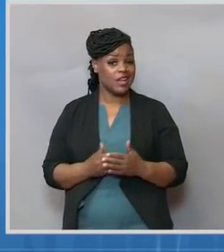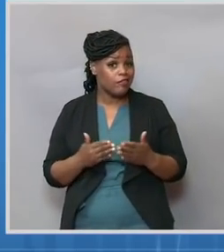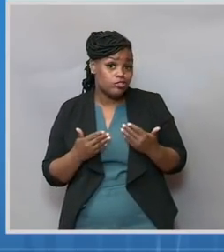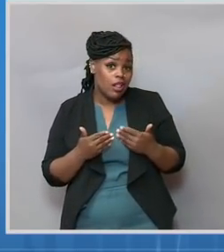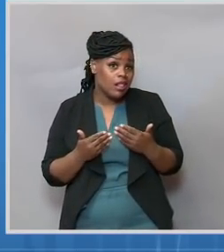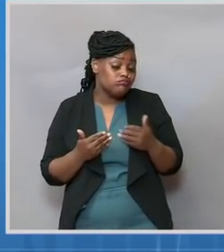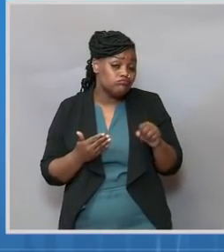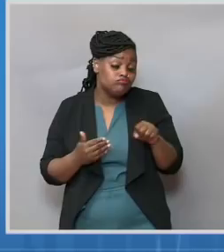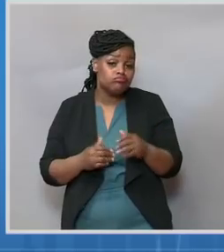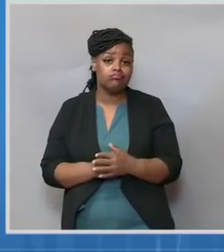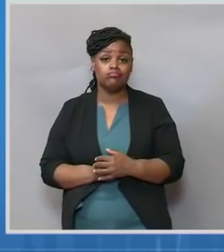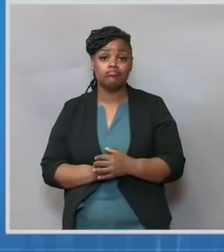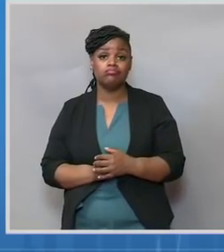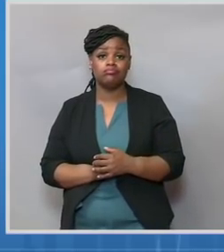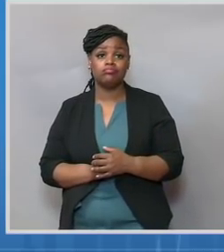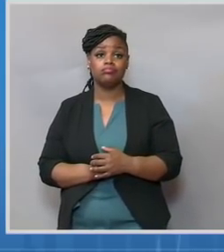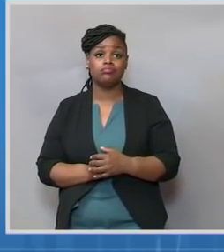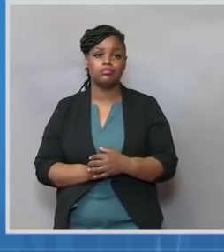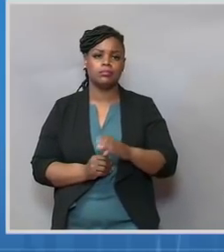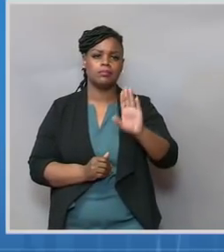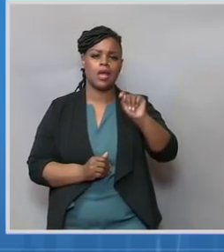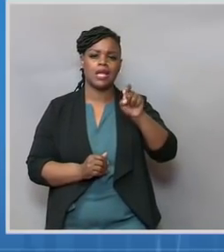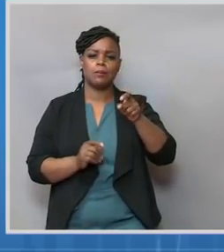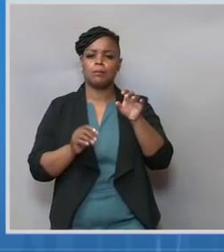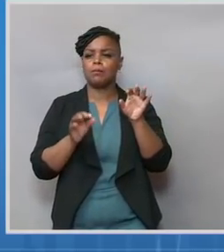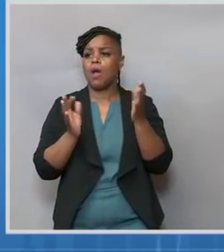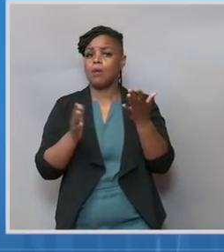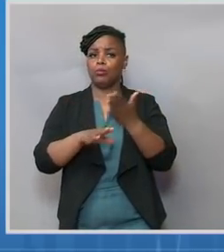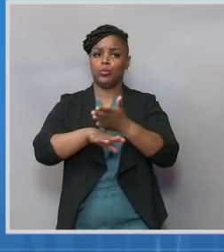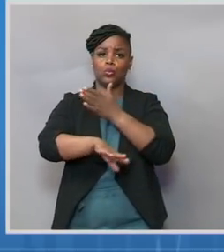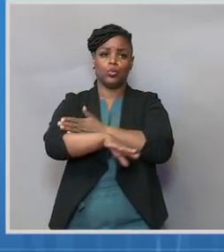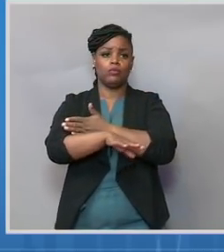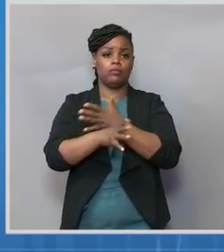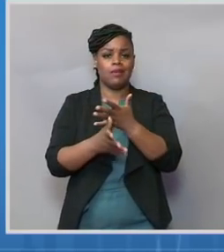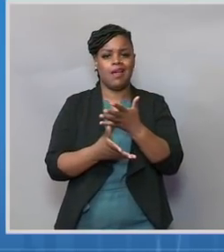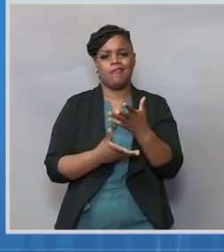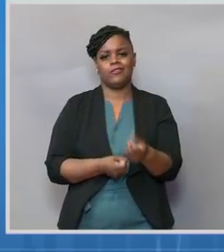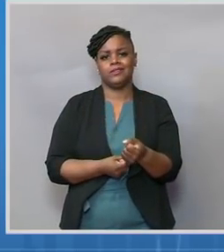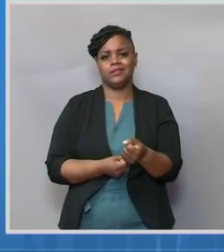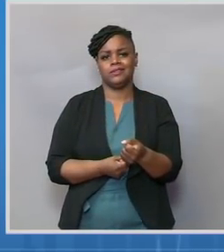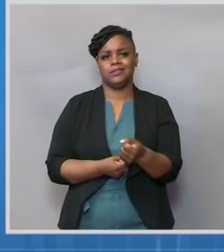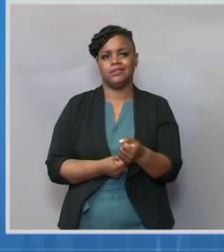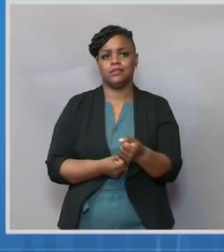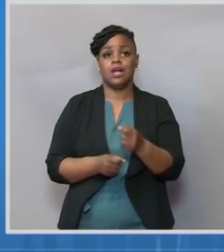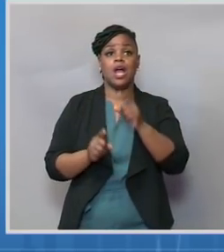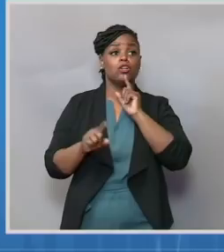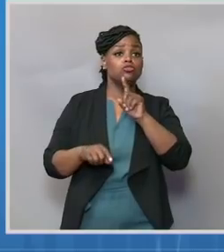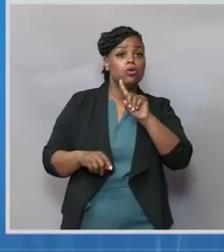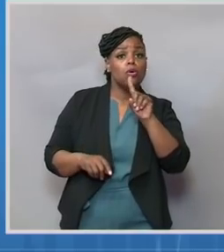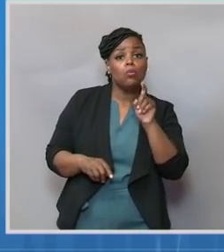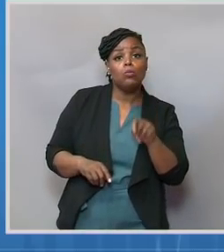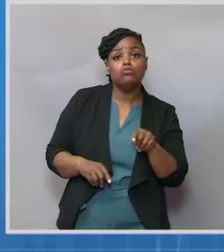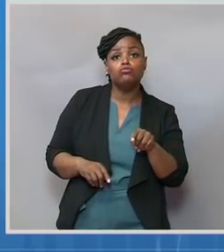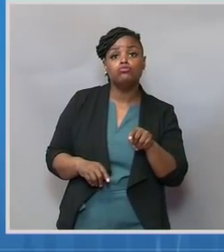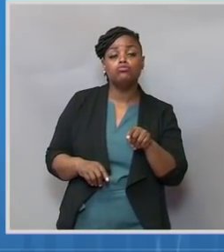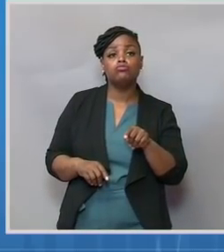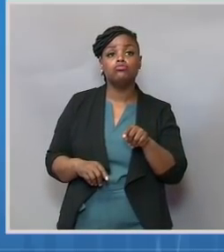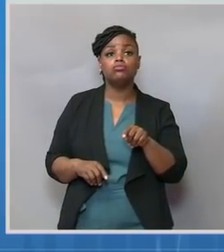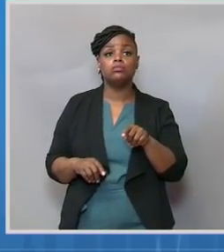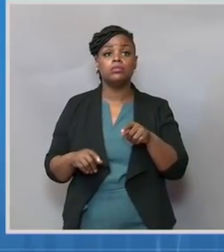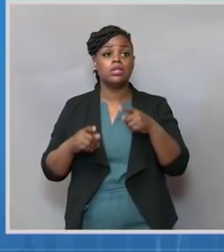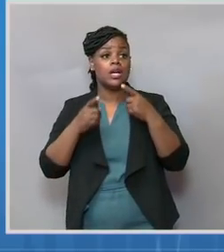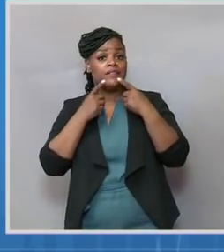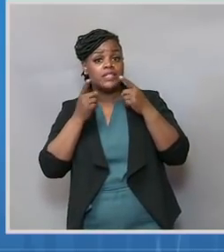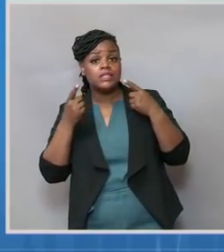to build vaccine confidence, as Dr. Murphy talked about, answer questions about safety and efficacy, and